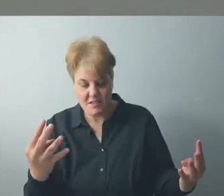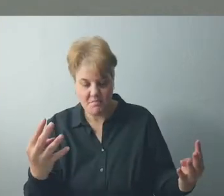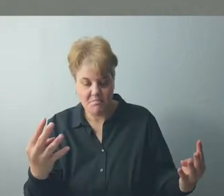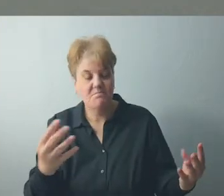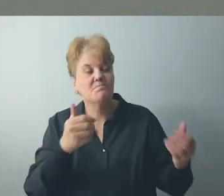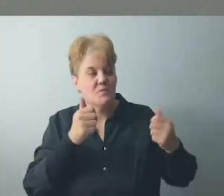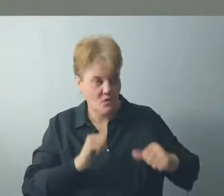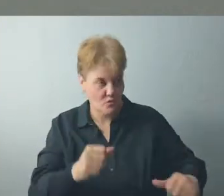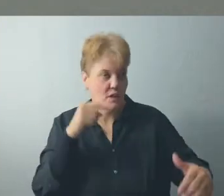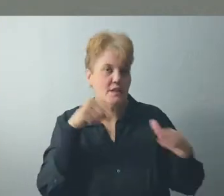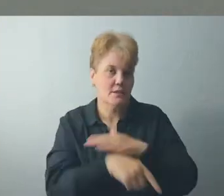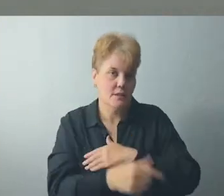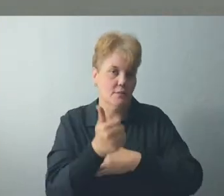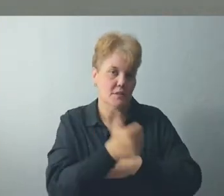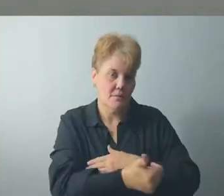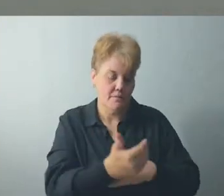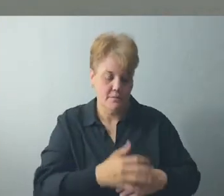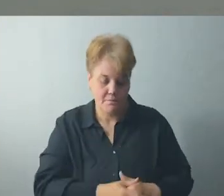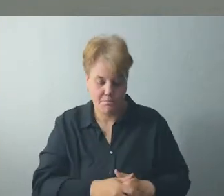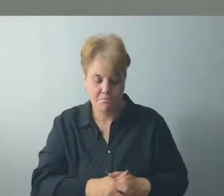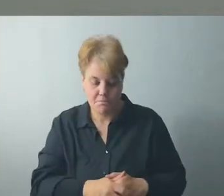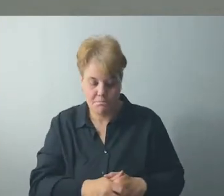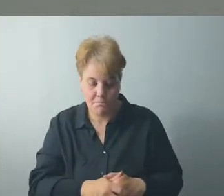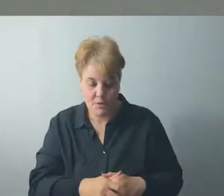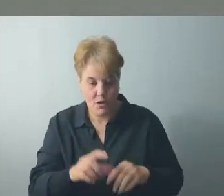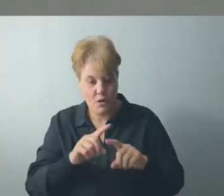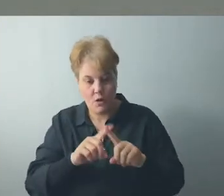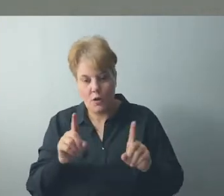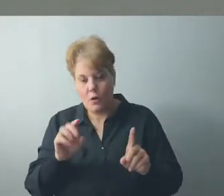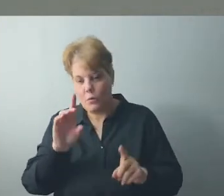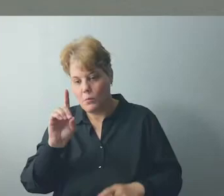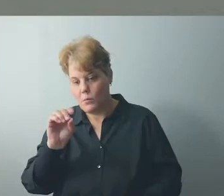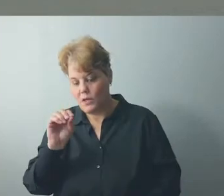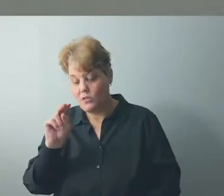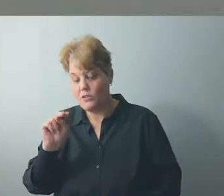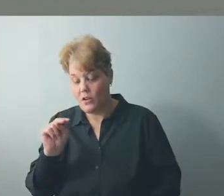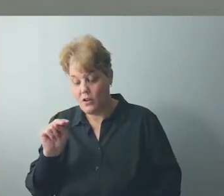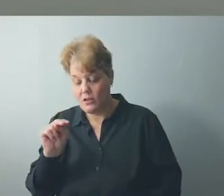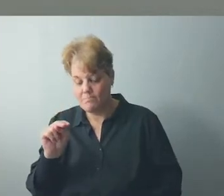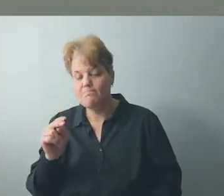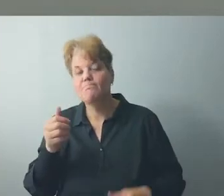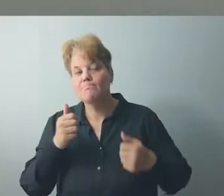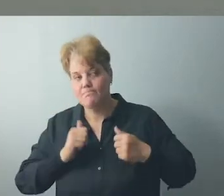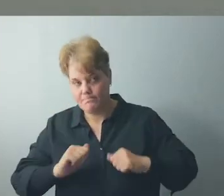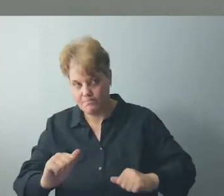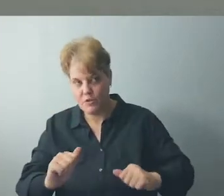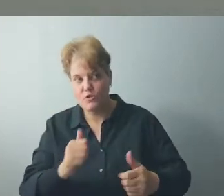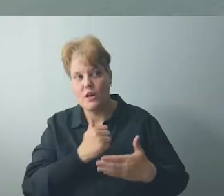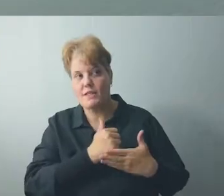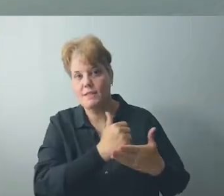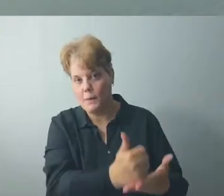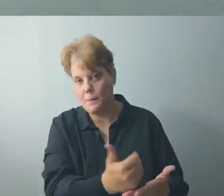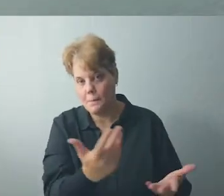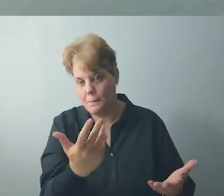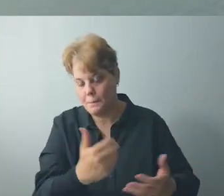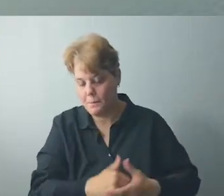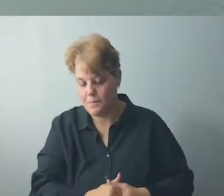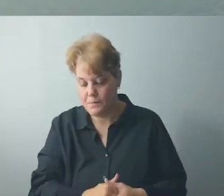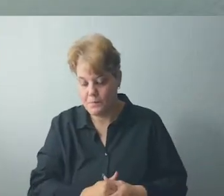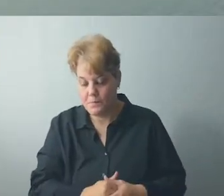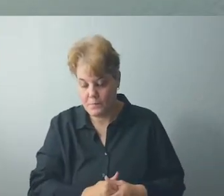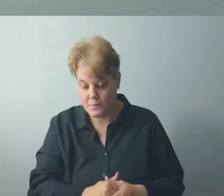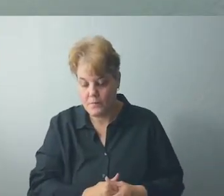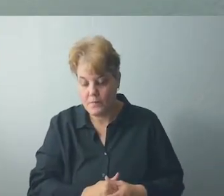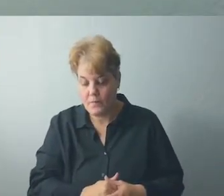Don said in an interview, you got to try and save them. It's pretty simple. So, that's what Don has been doing for about